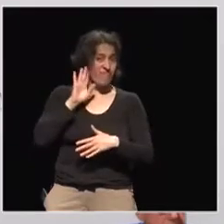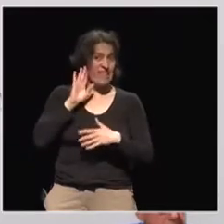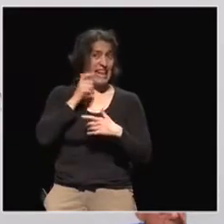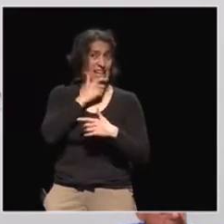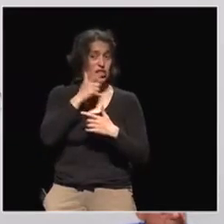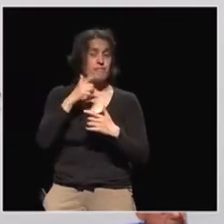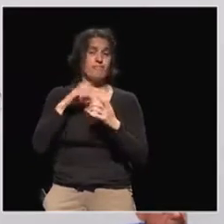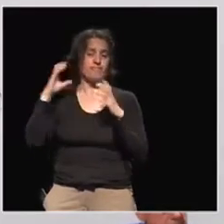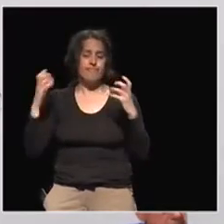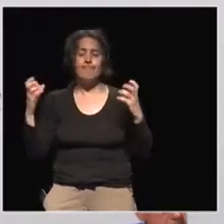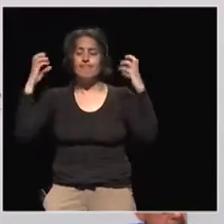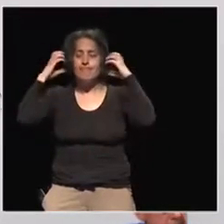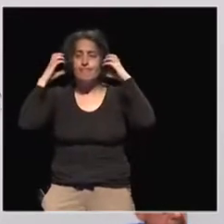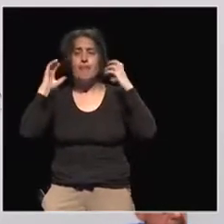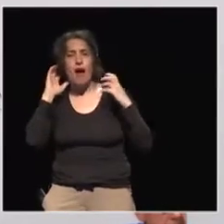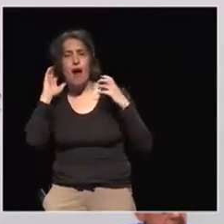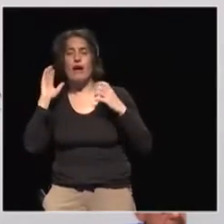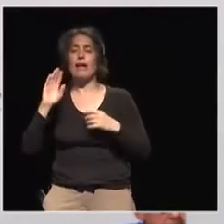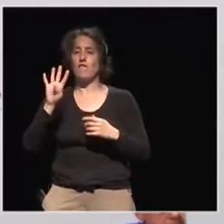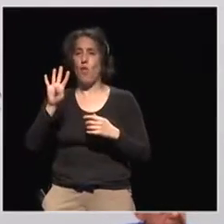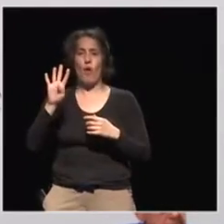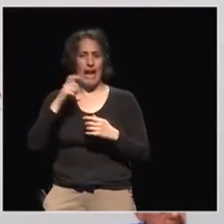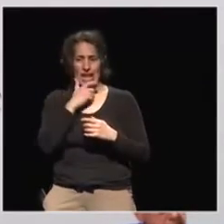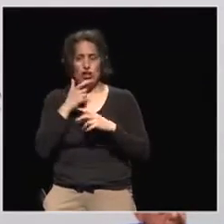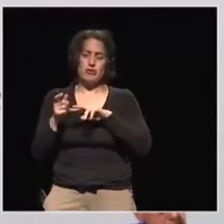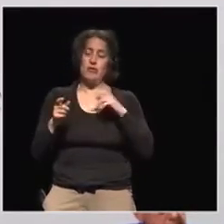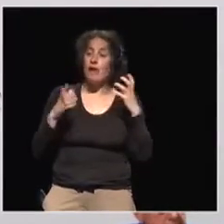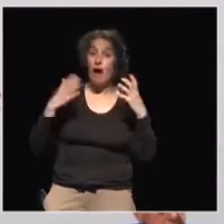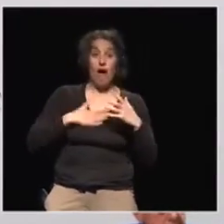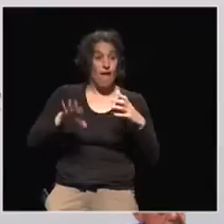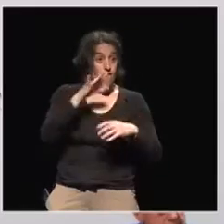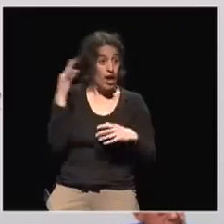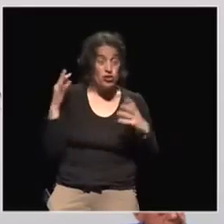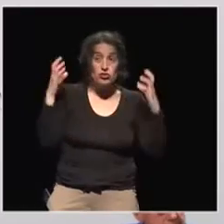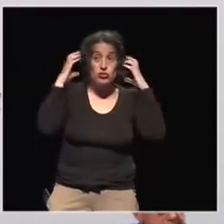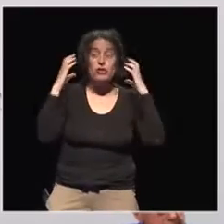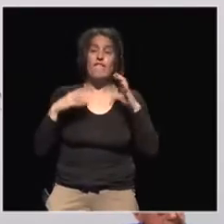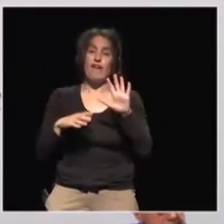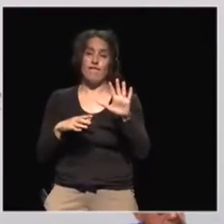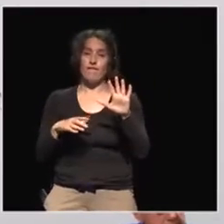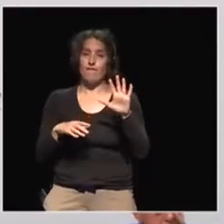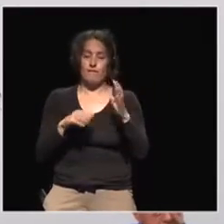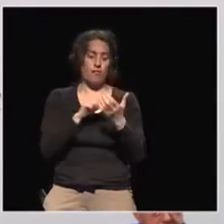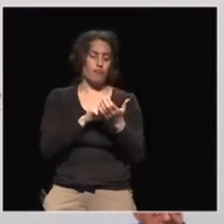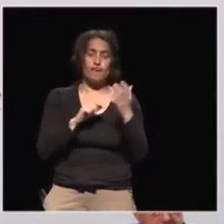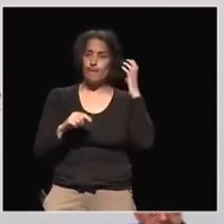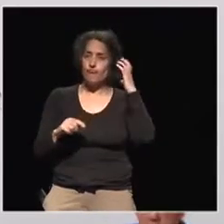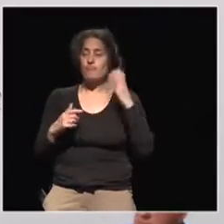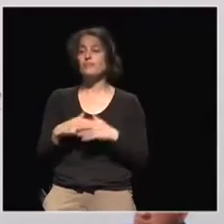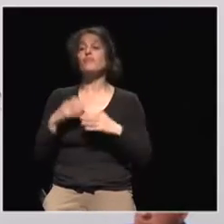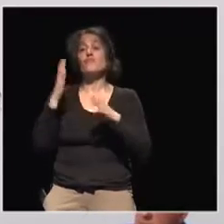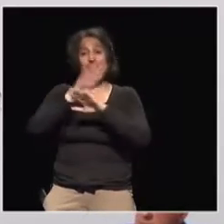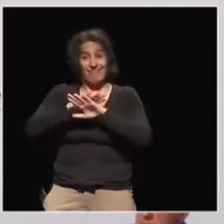4 for English and 5 for French. After this practice example, we're going to go into an interactive panel